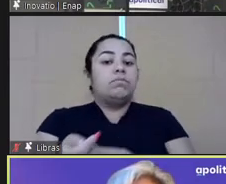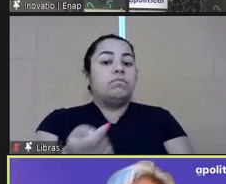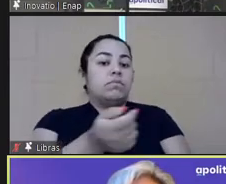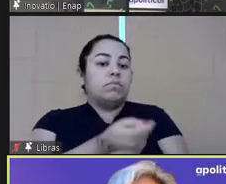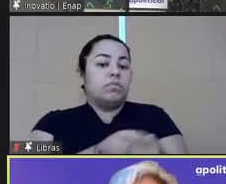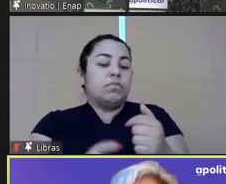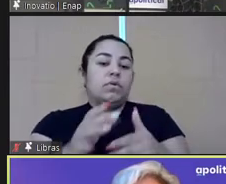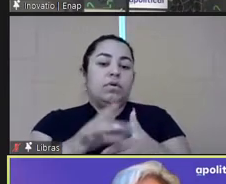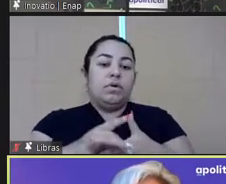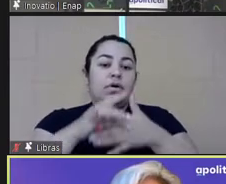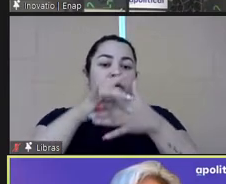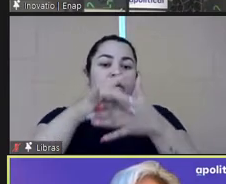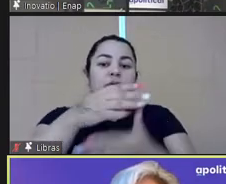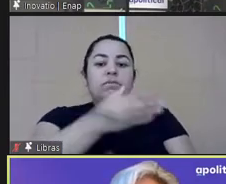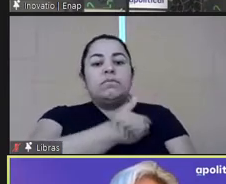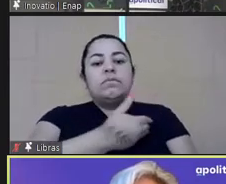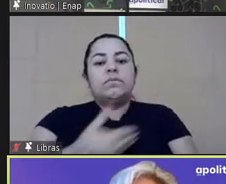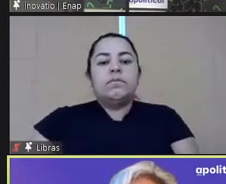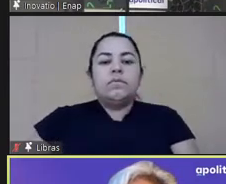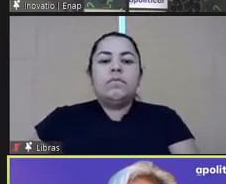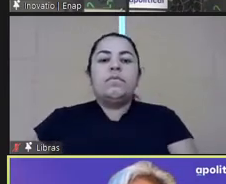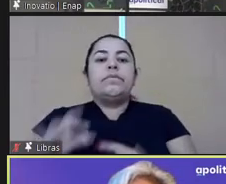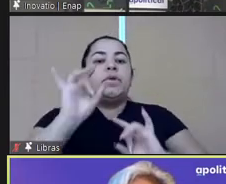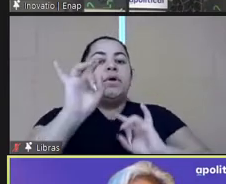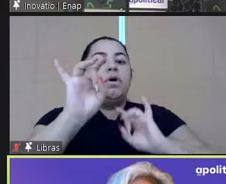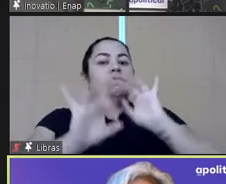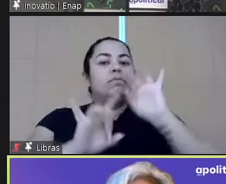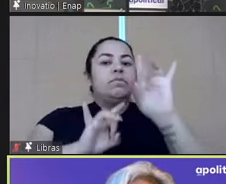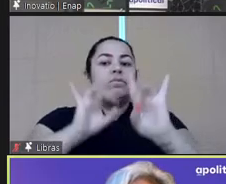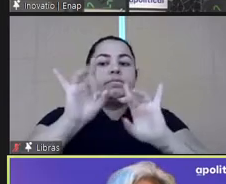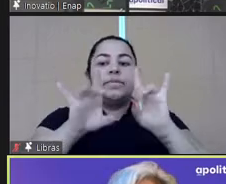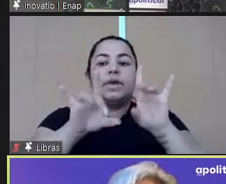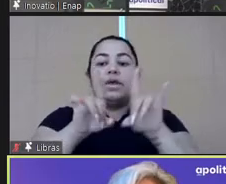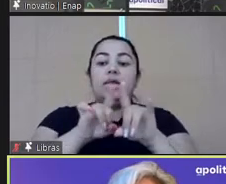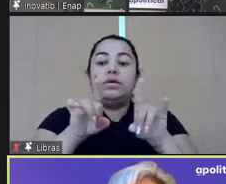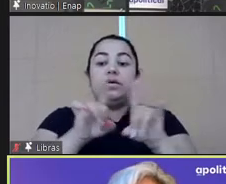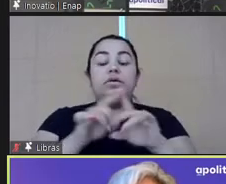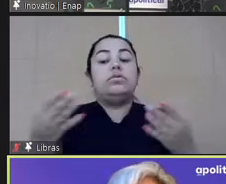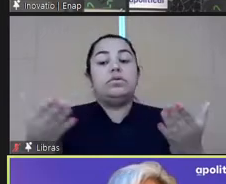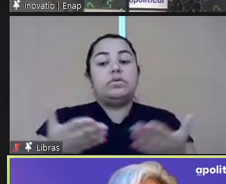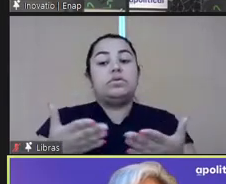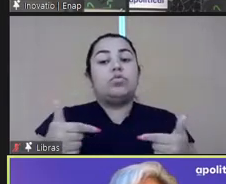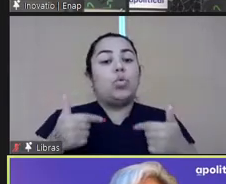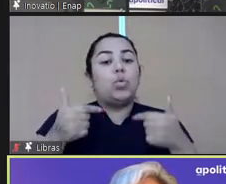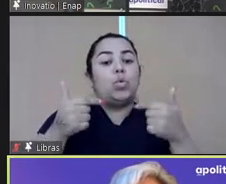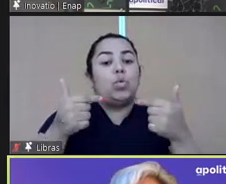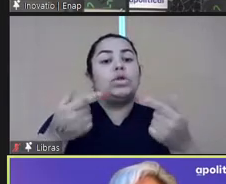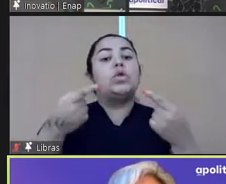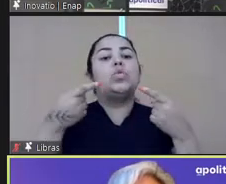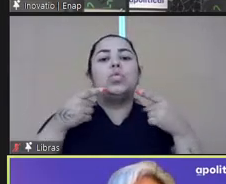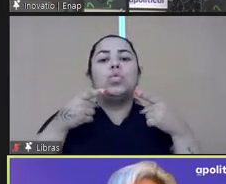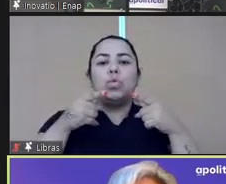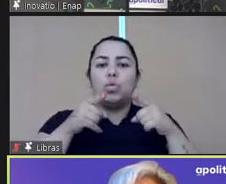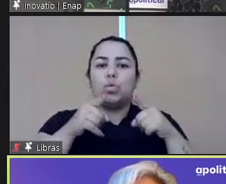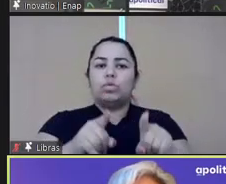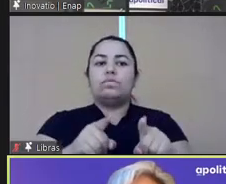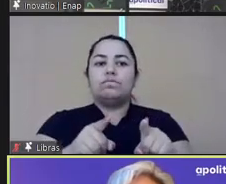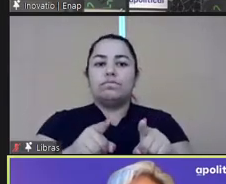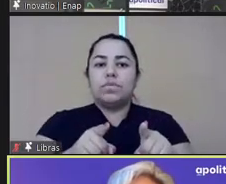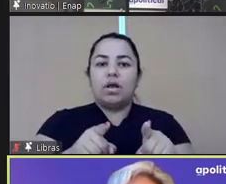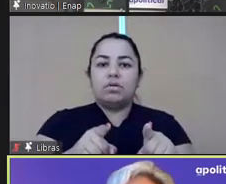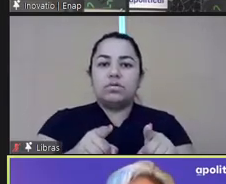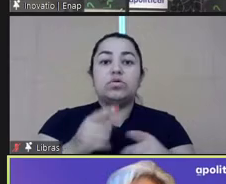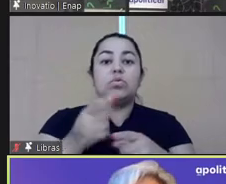is grappling with the deep challenges of climate change, economic crisis, job security, inequity, and such.